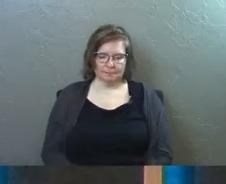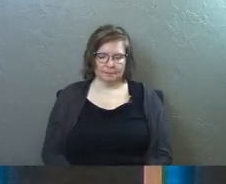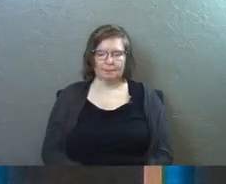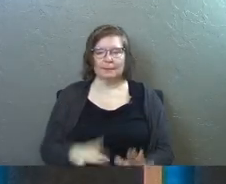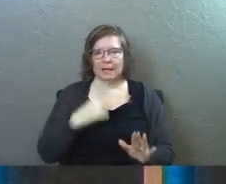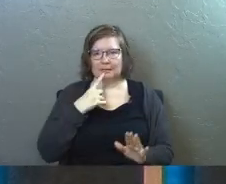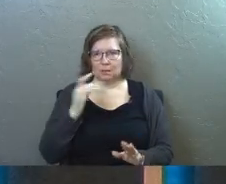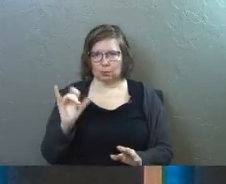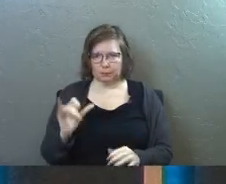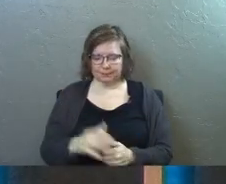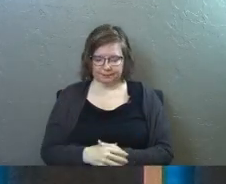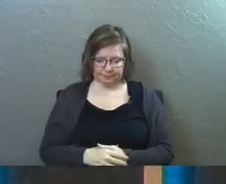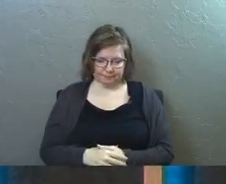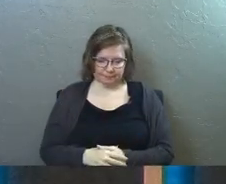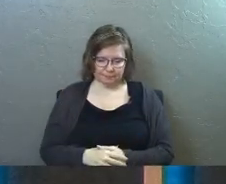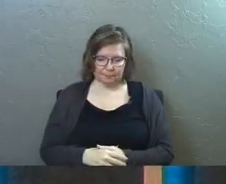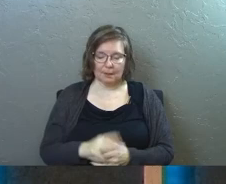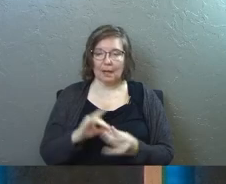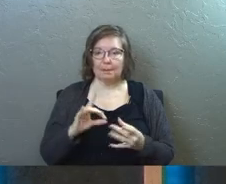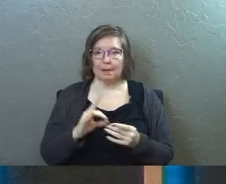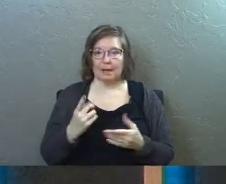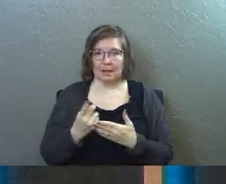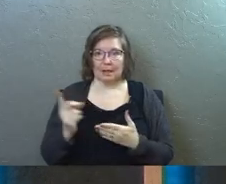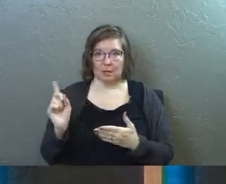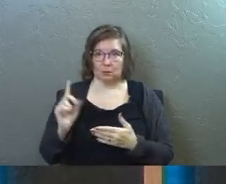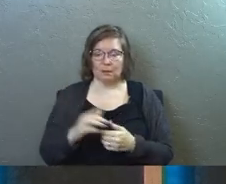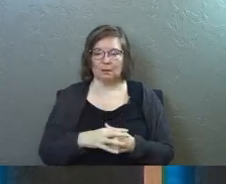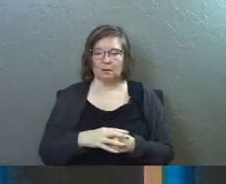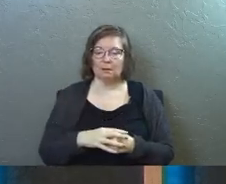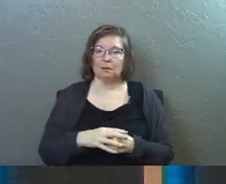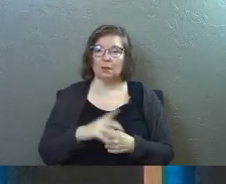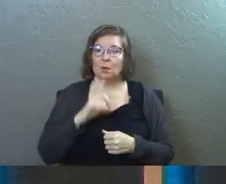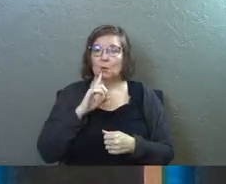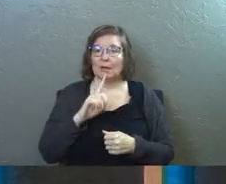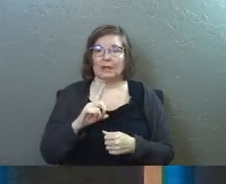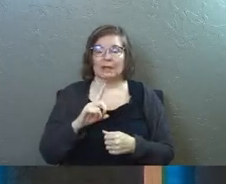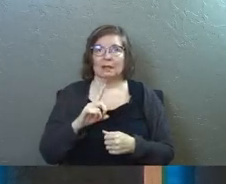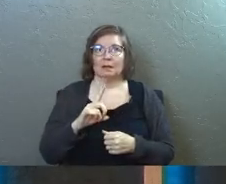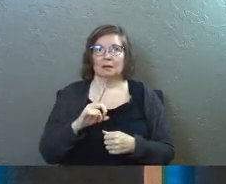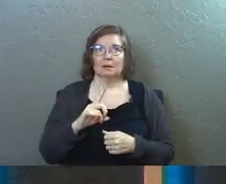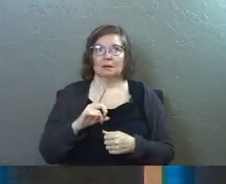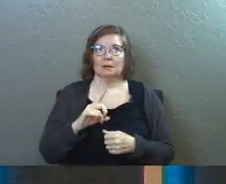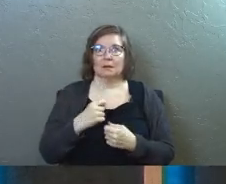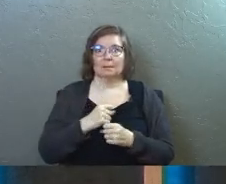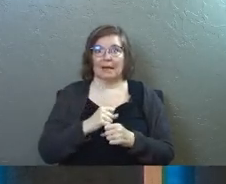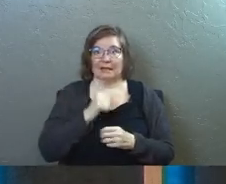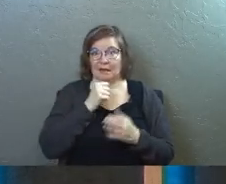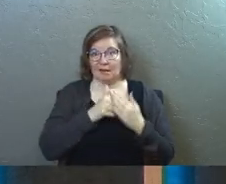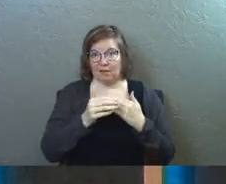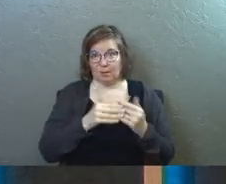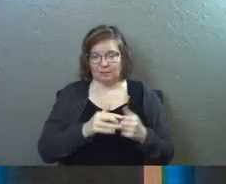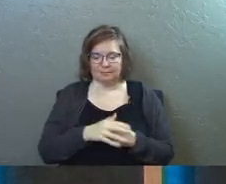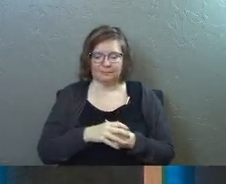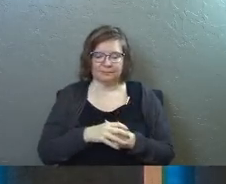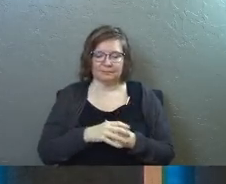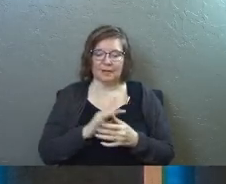I'll say this too I mentioned it last week just to really make you uncomfortable I mentioned